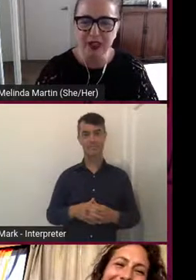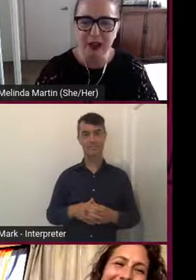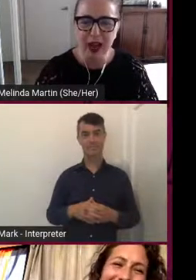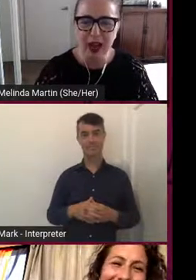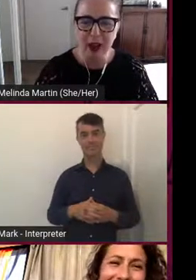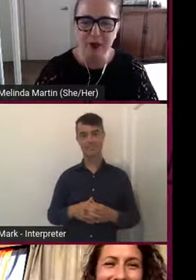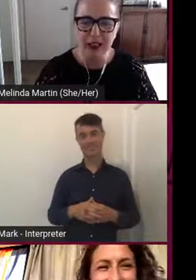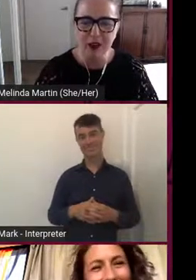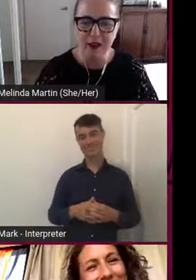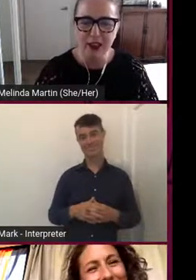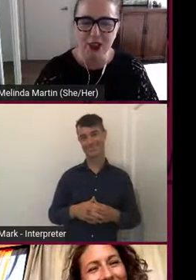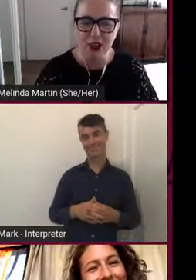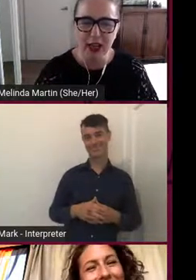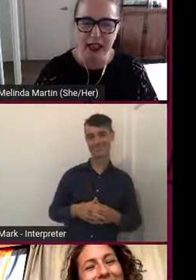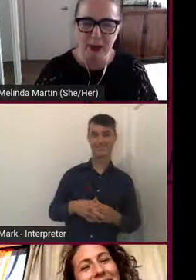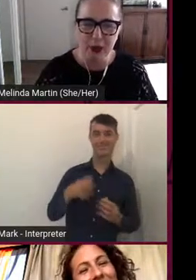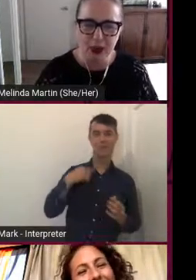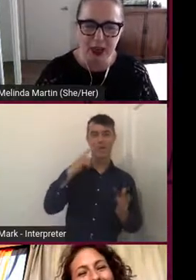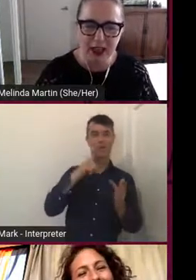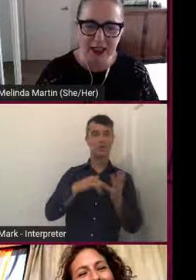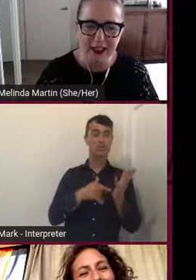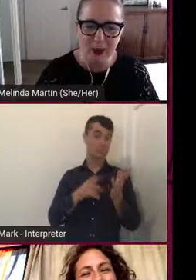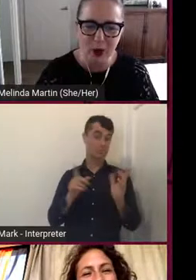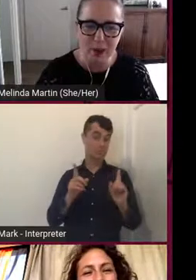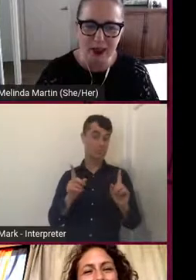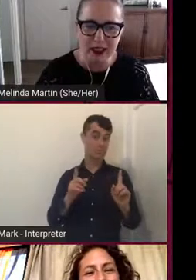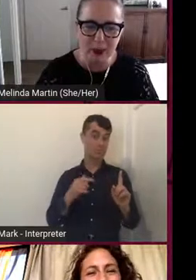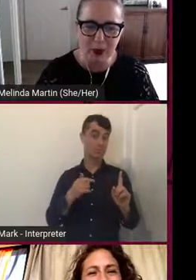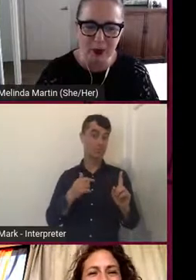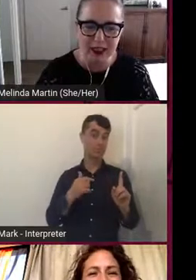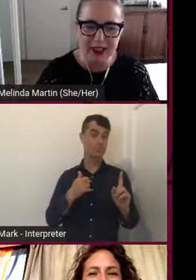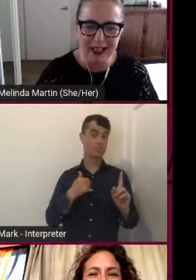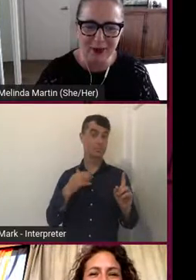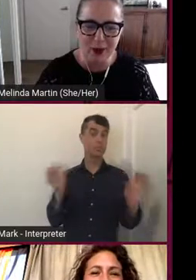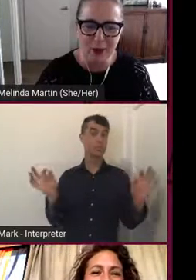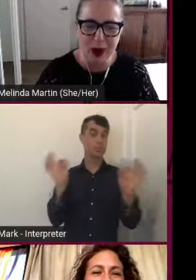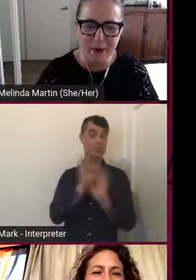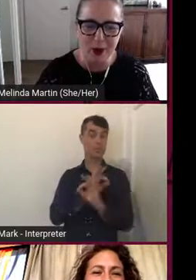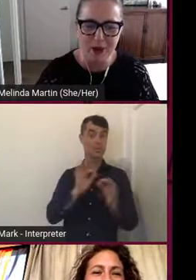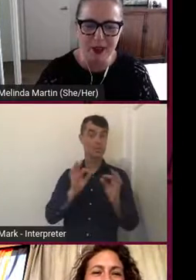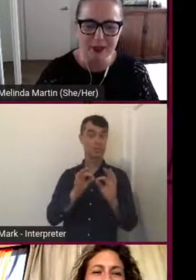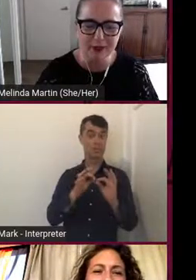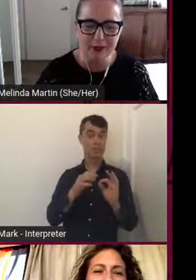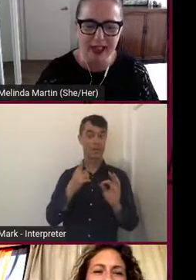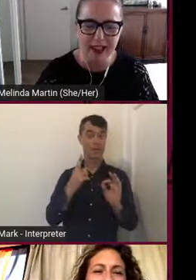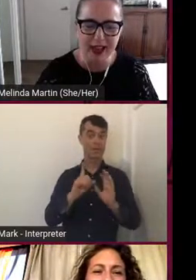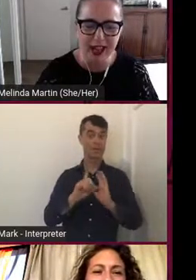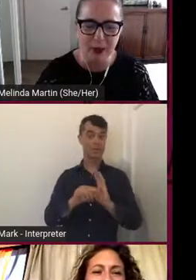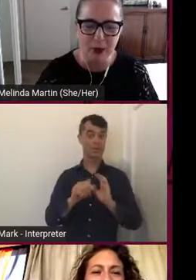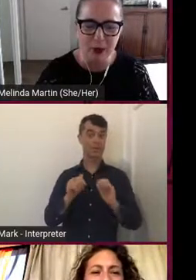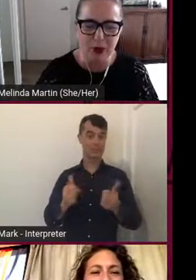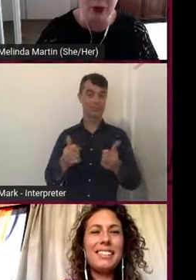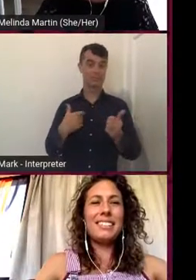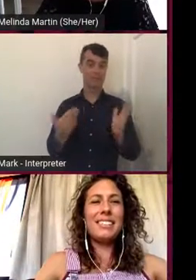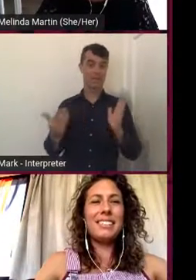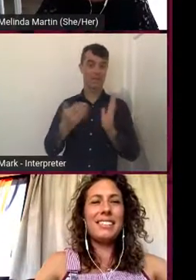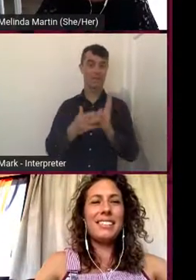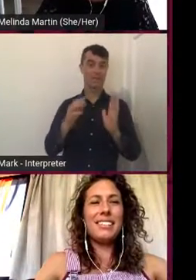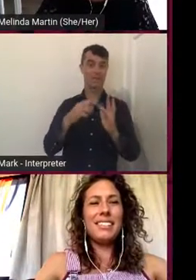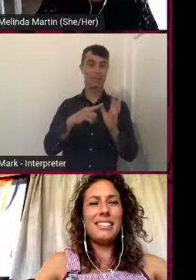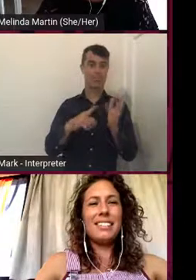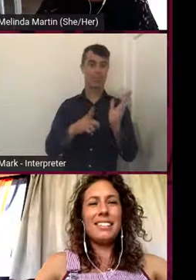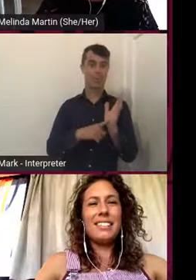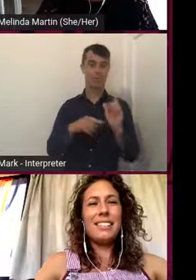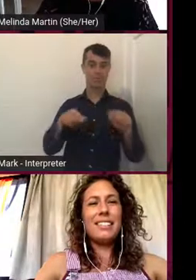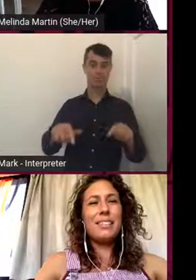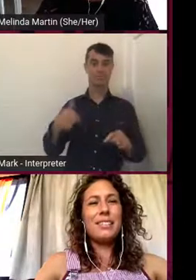And I'm just going to, as we do that, swap interpreters. will be one moment as I add Paul to the stream.